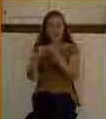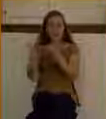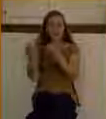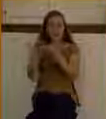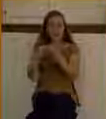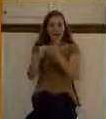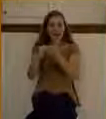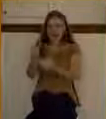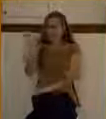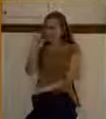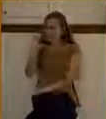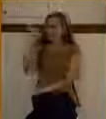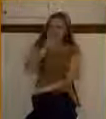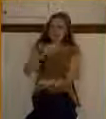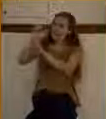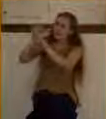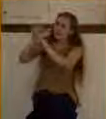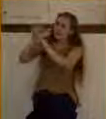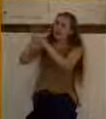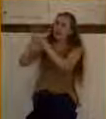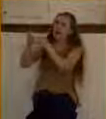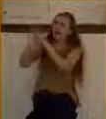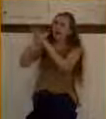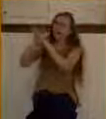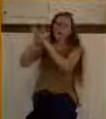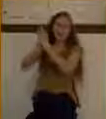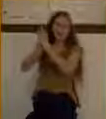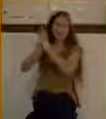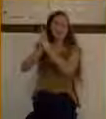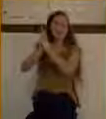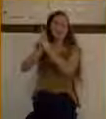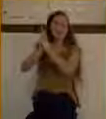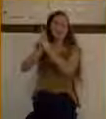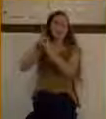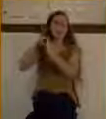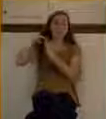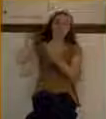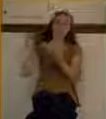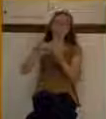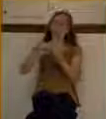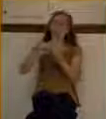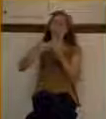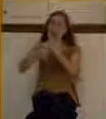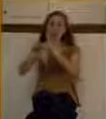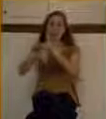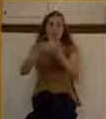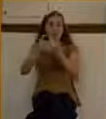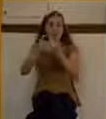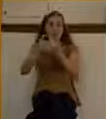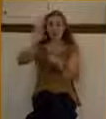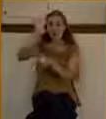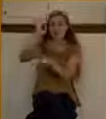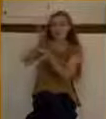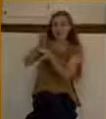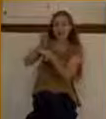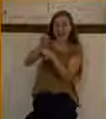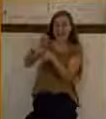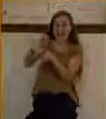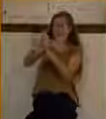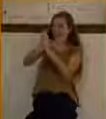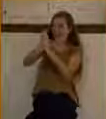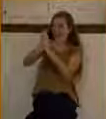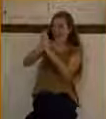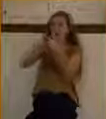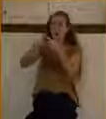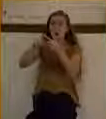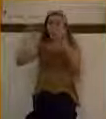And in fact, there's kind of a gradual intensity in those verbs there. Spurgeon wrote this. Faith asks, hope seeks, and love